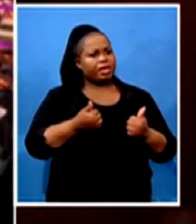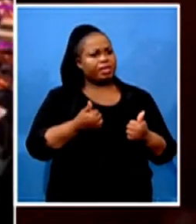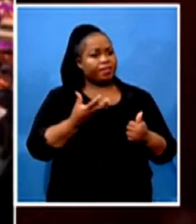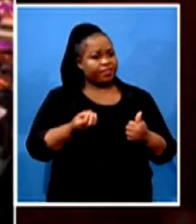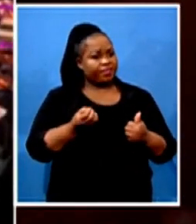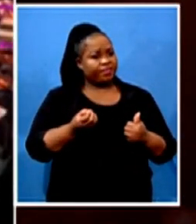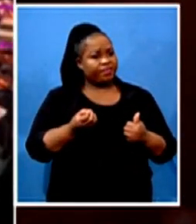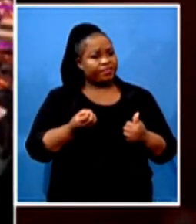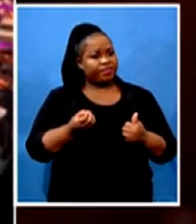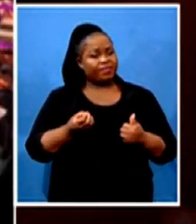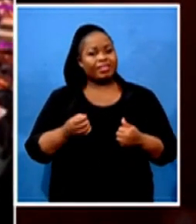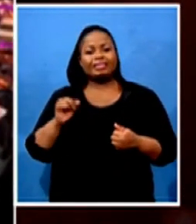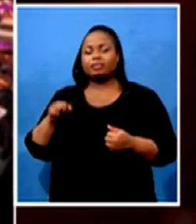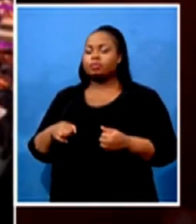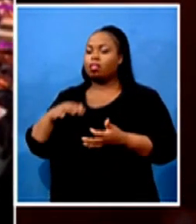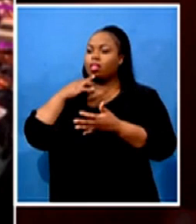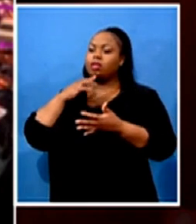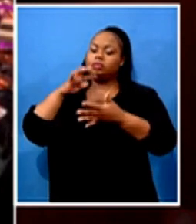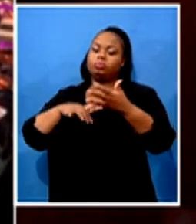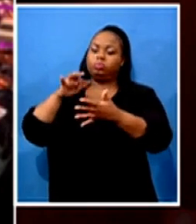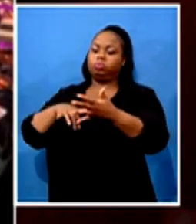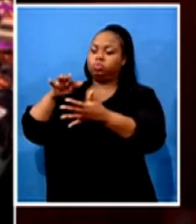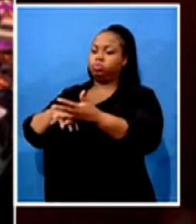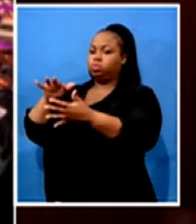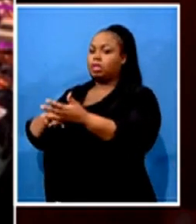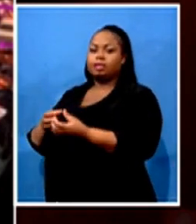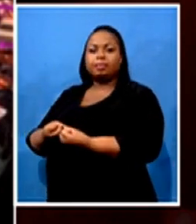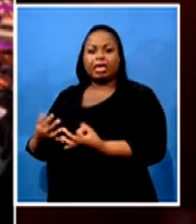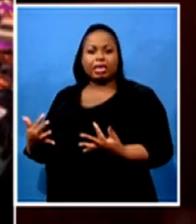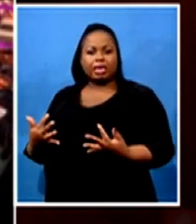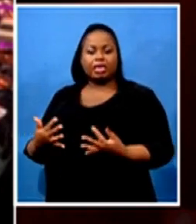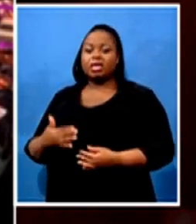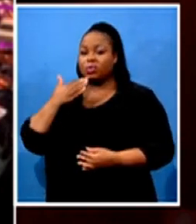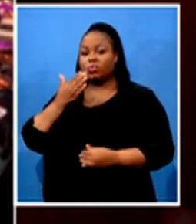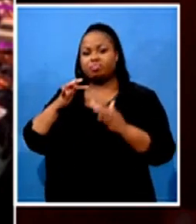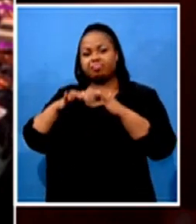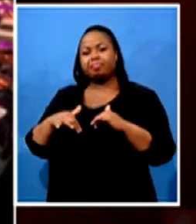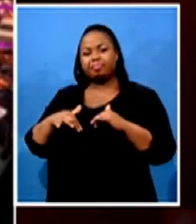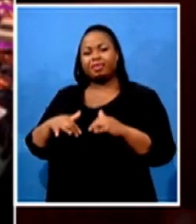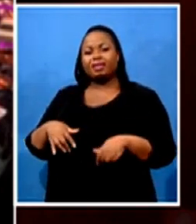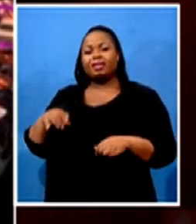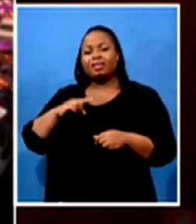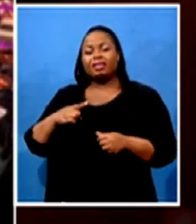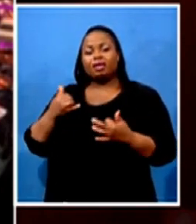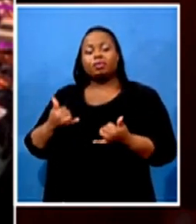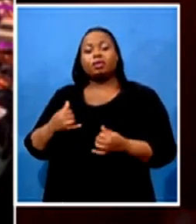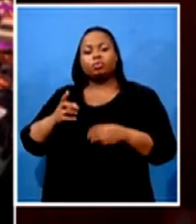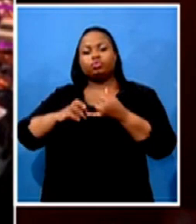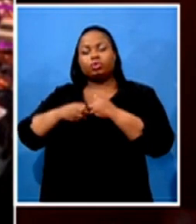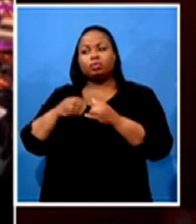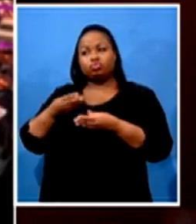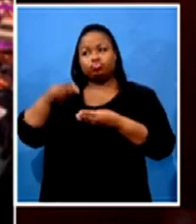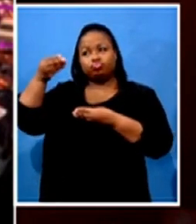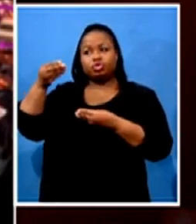and hundreds of restaurants that are listed with the association that we are formulating in a list to give to the department to show the severity